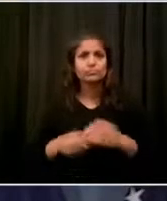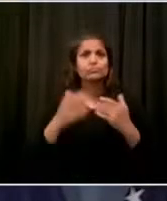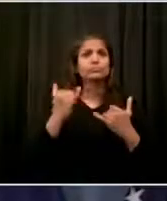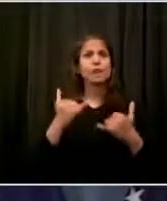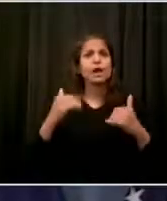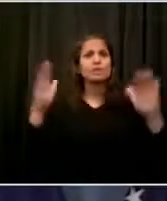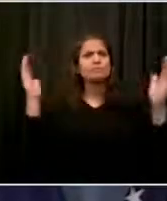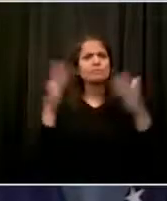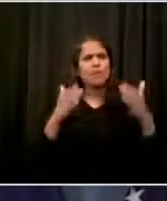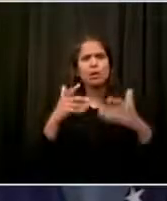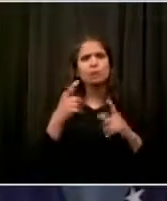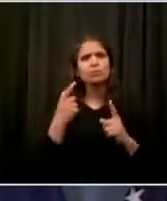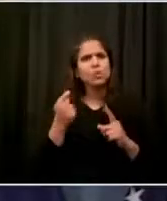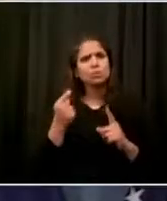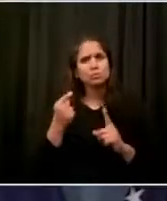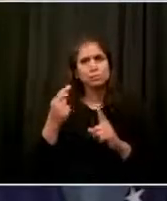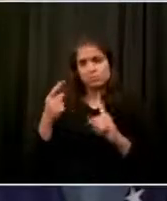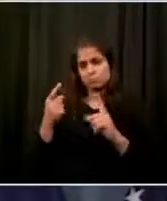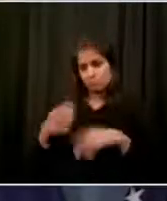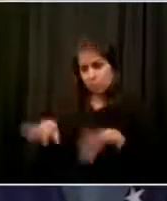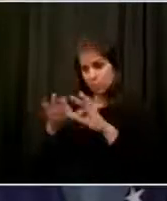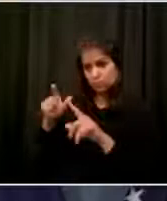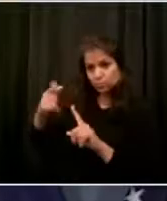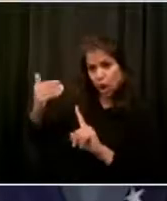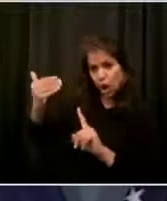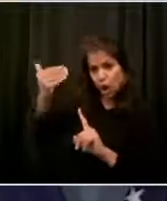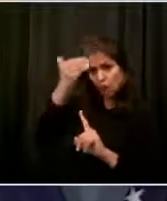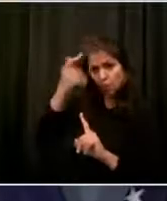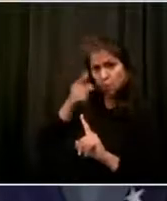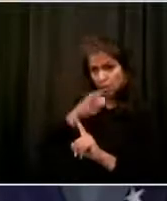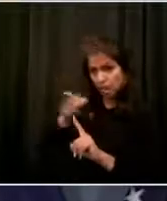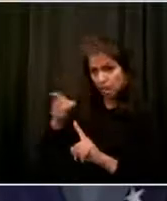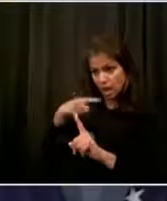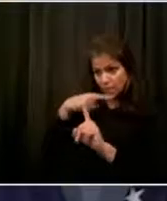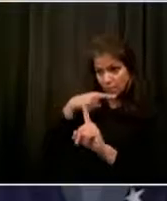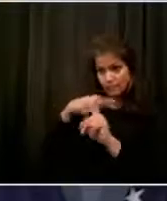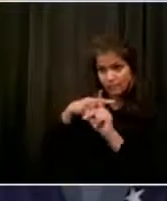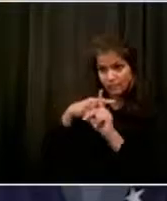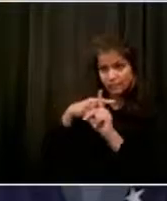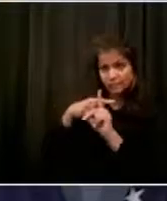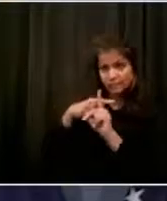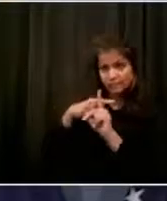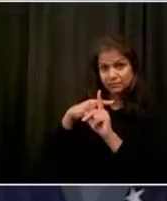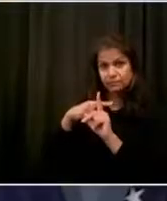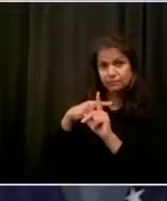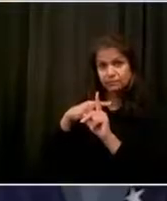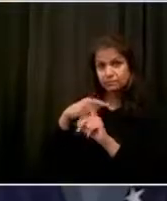it, and a lot of those folks who are COVID suspected in the hospital turn out not to have COVID.